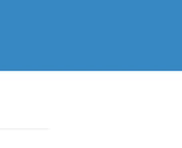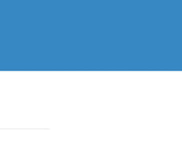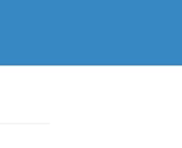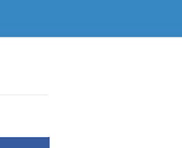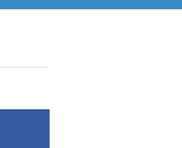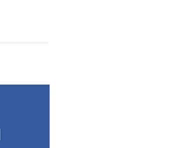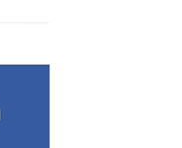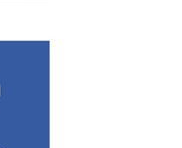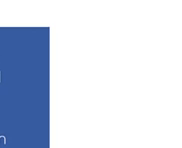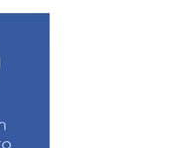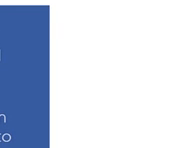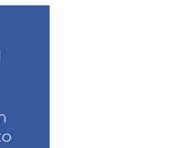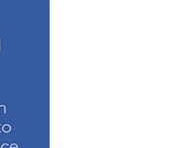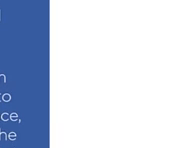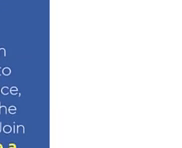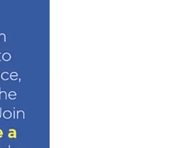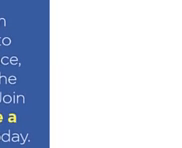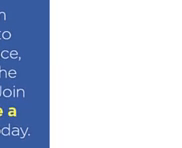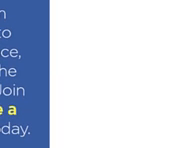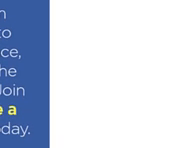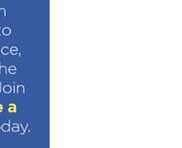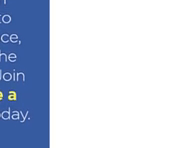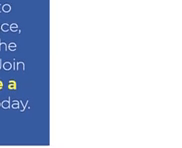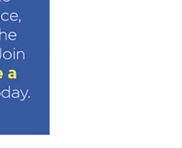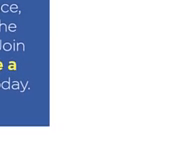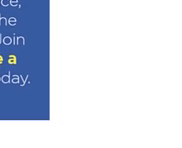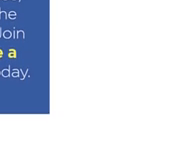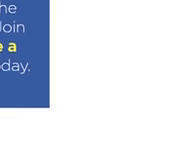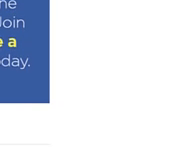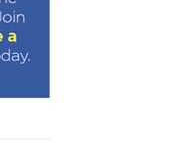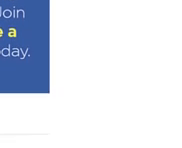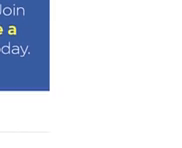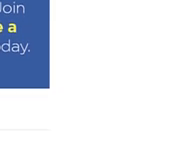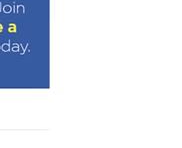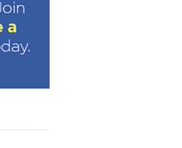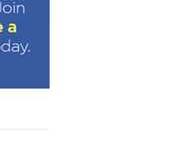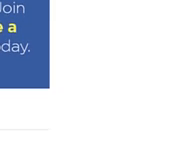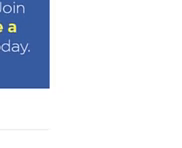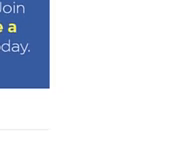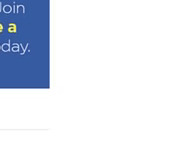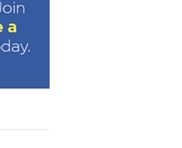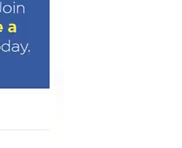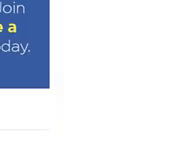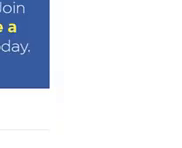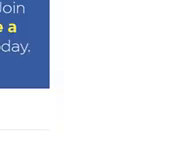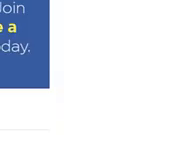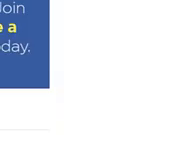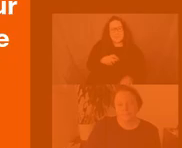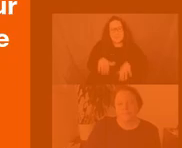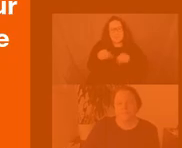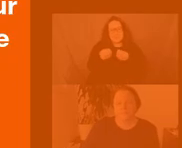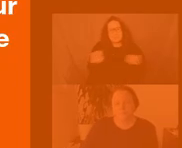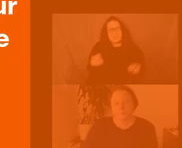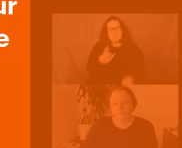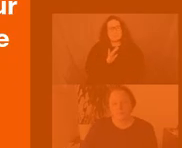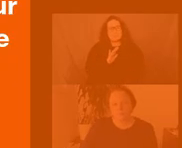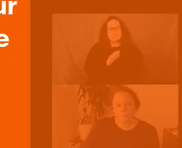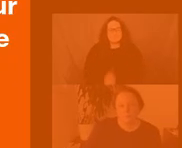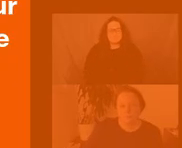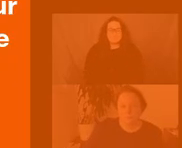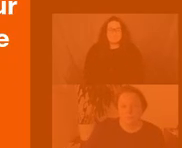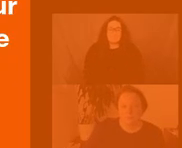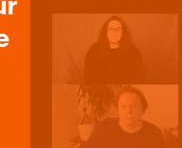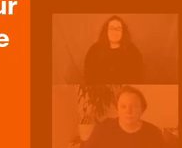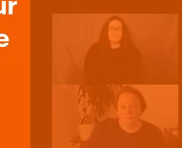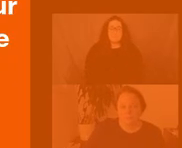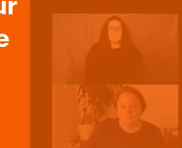came out when uh the day that jackson was with us um which was really um quite poignant and he also talks